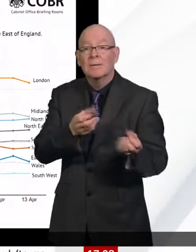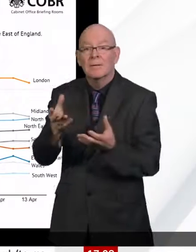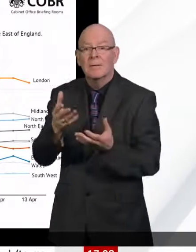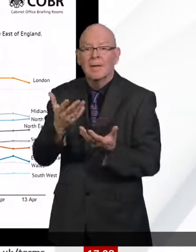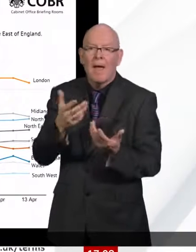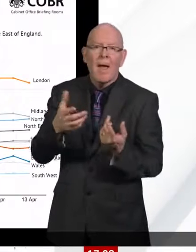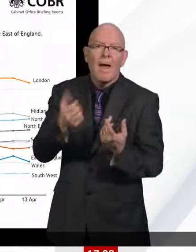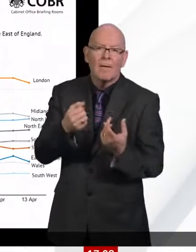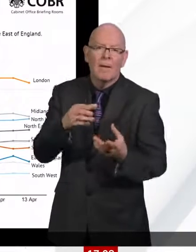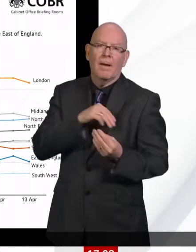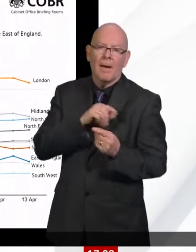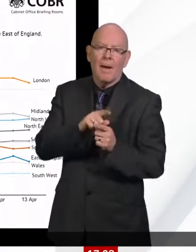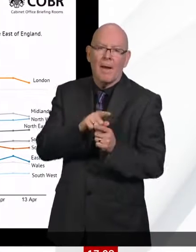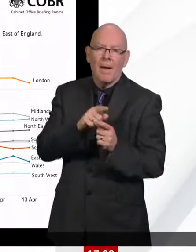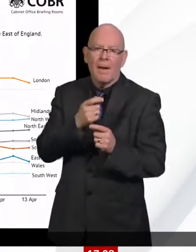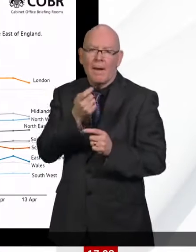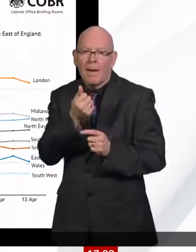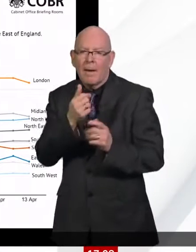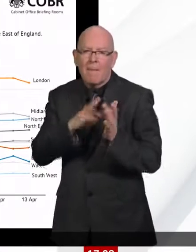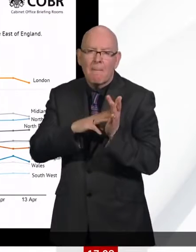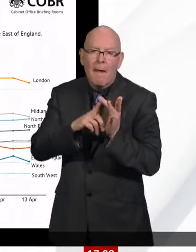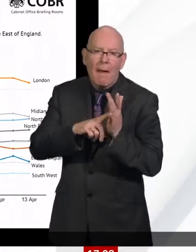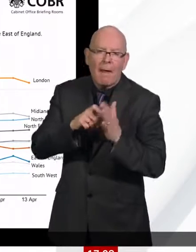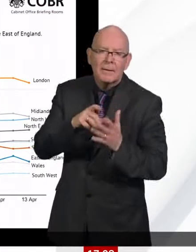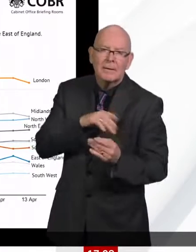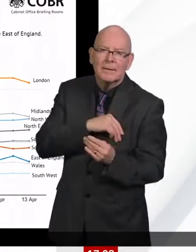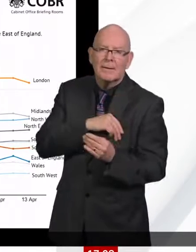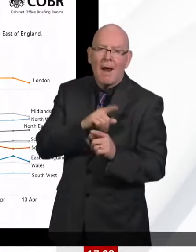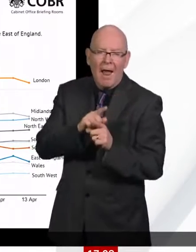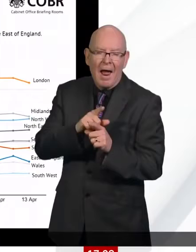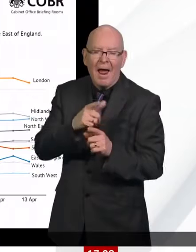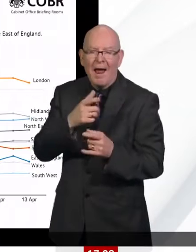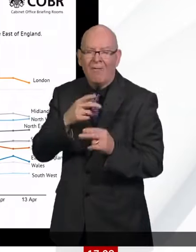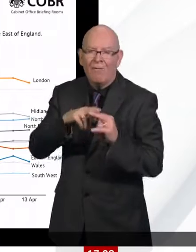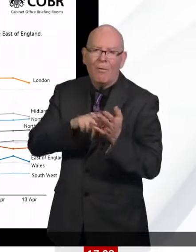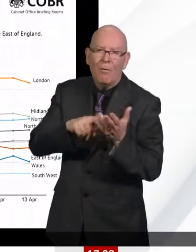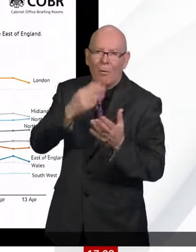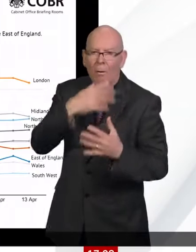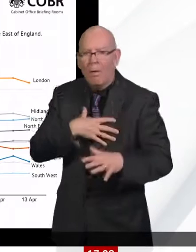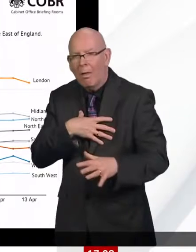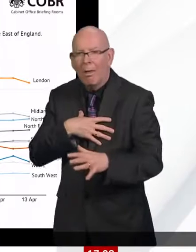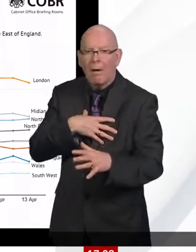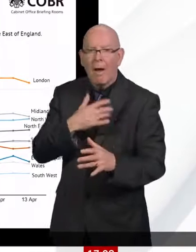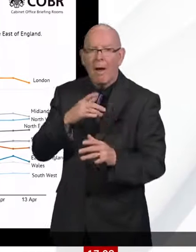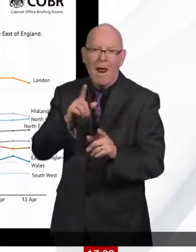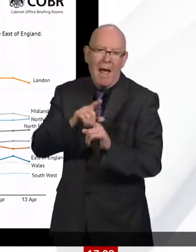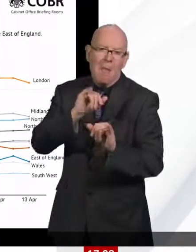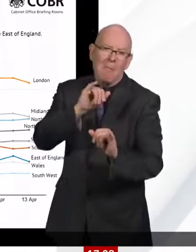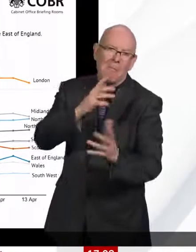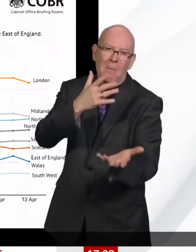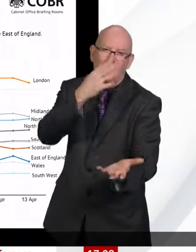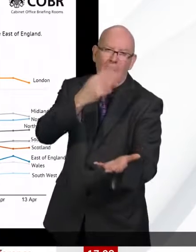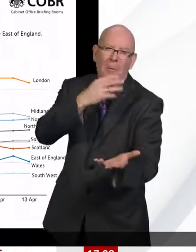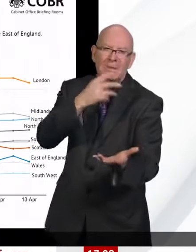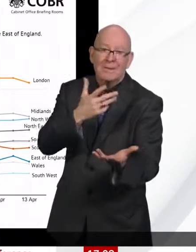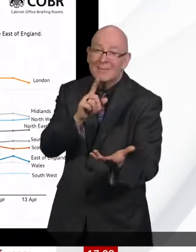that there's increasing evidence now that the number of hospital admissions is stabilising and plateauing. You can see that in London, but you can